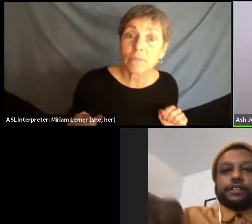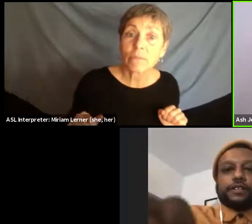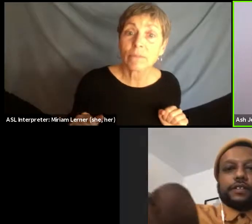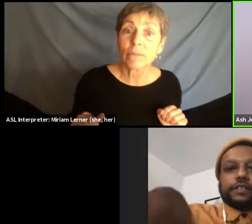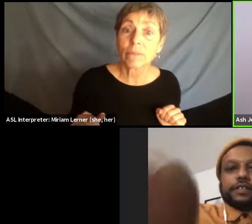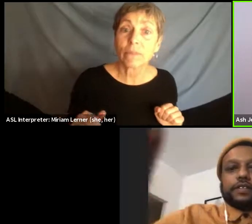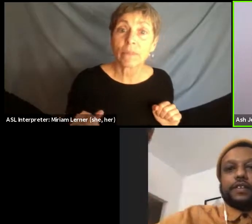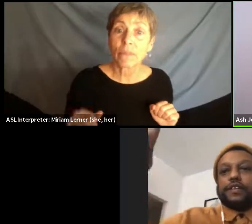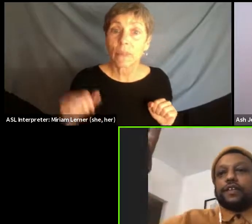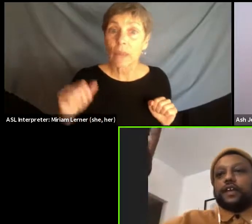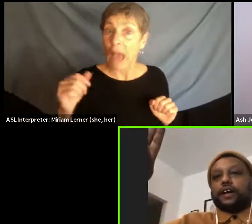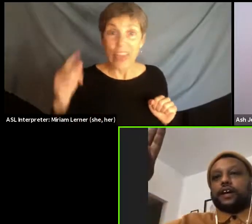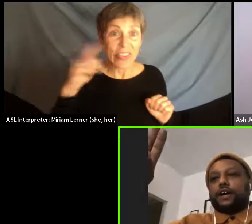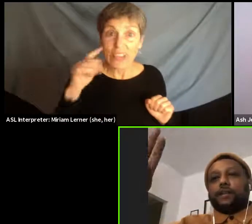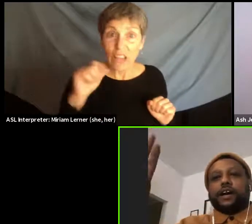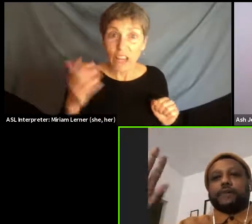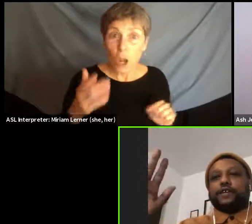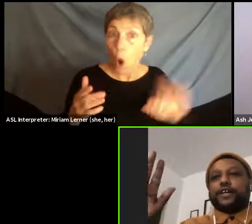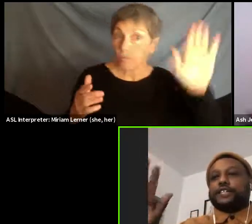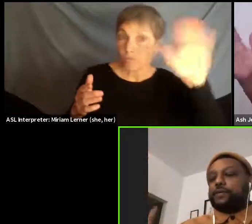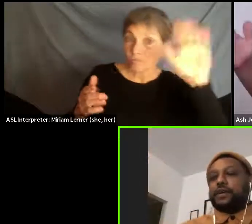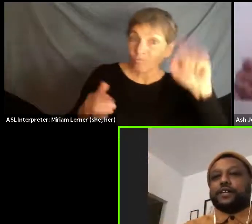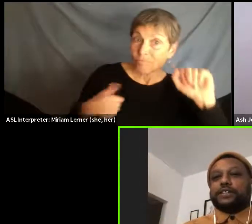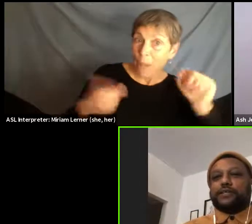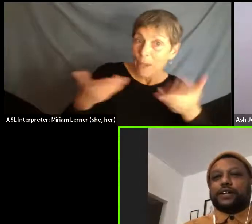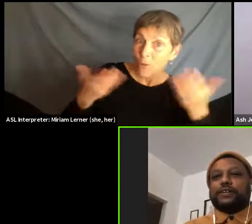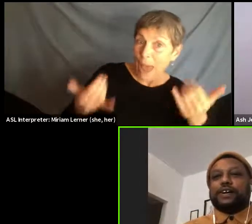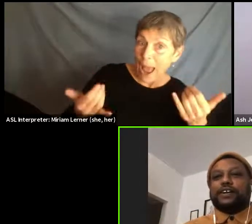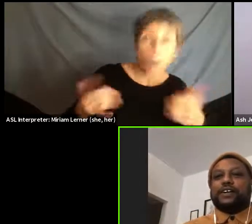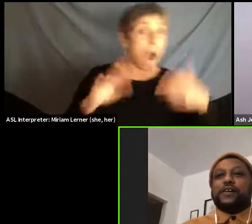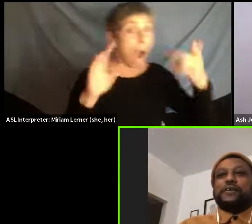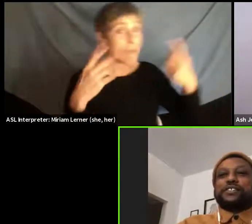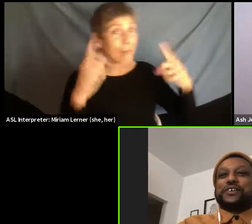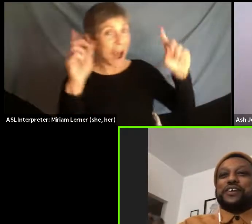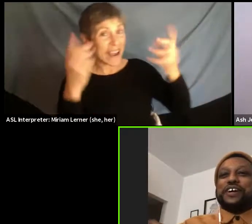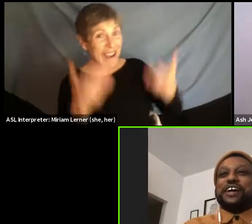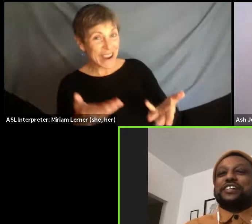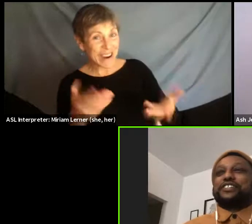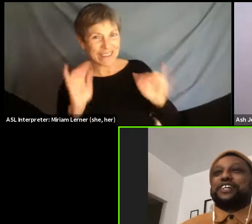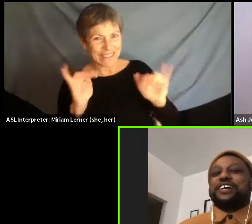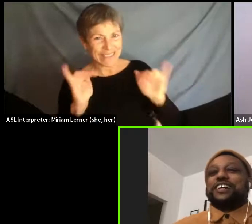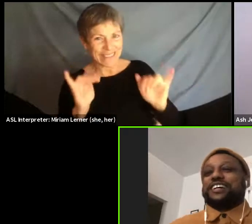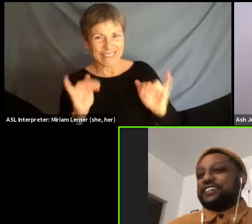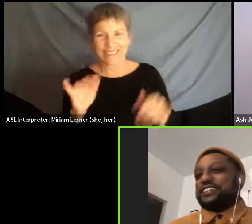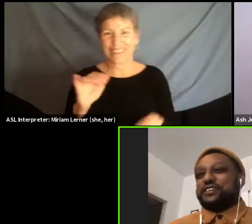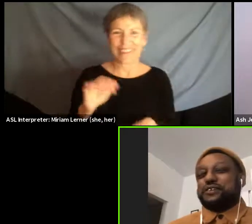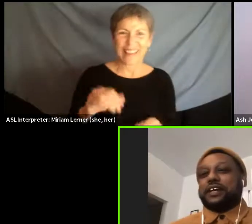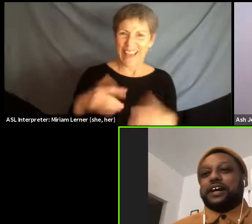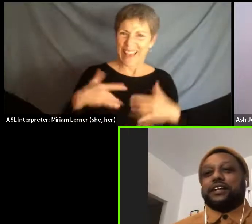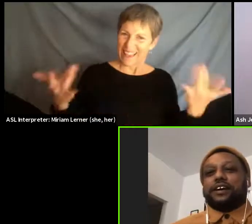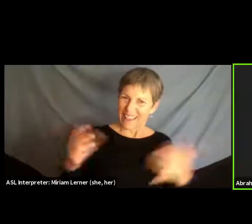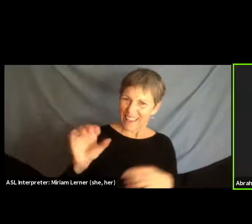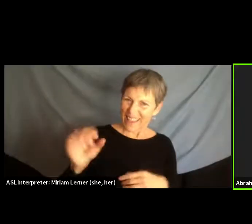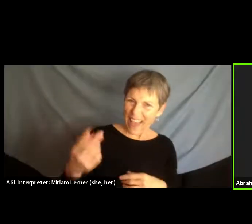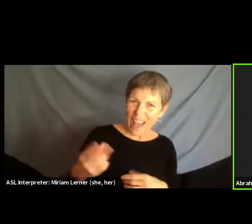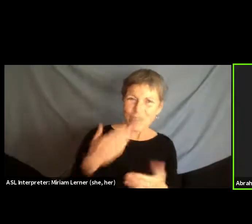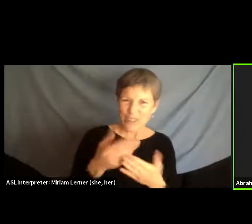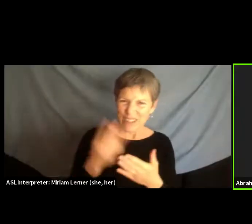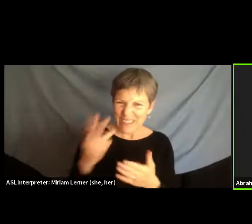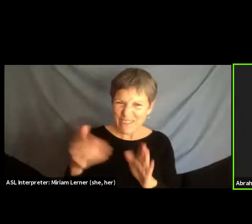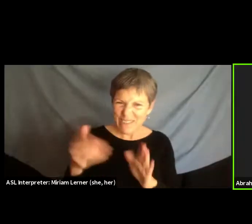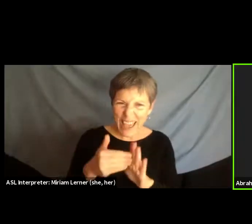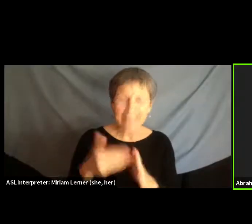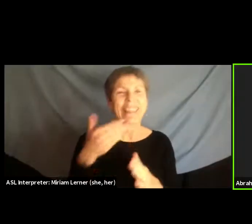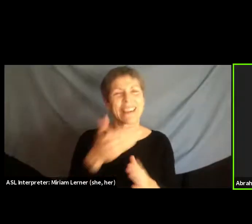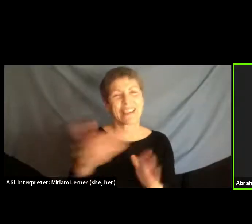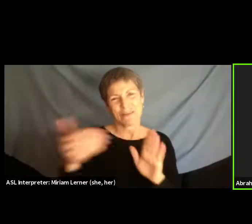I'm guessing not? Yeah, I am. Can you guys hear There we go. Hi. What's going on, Ash? Good to see you again. Thanks again